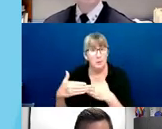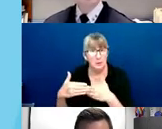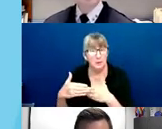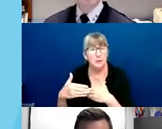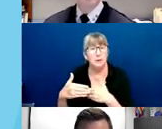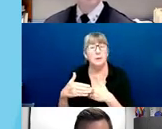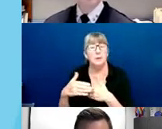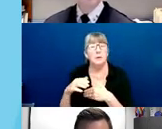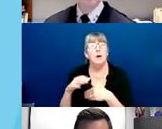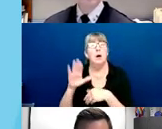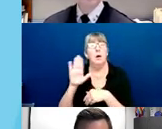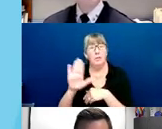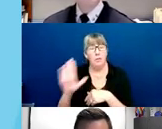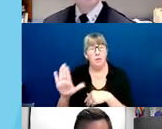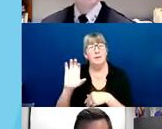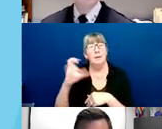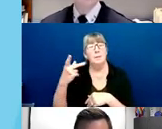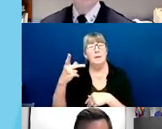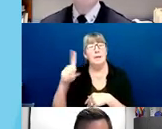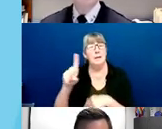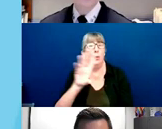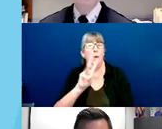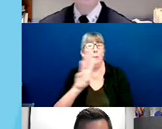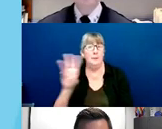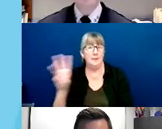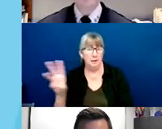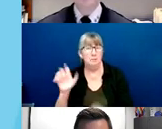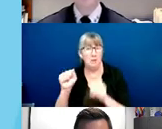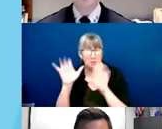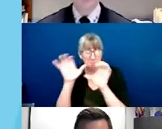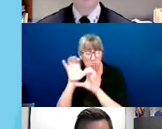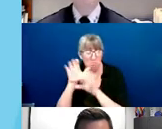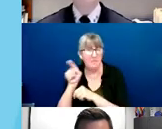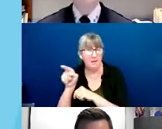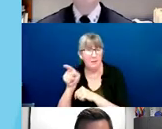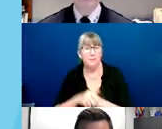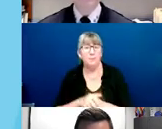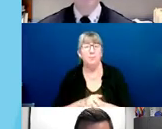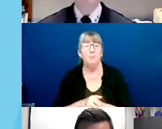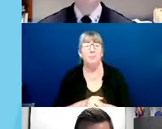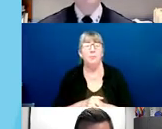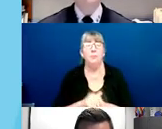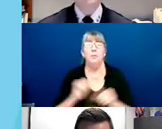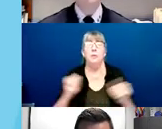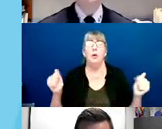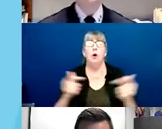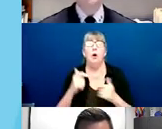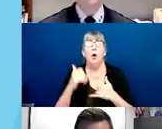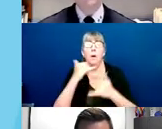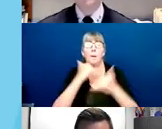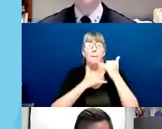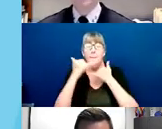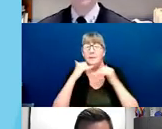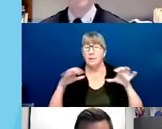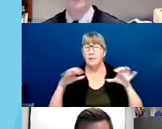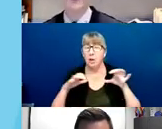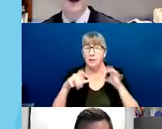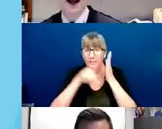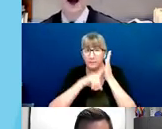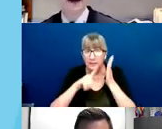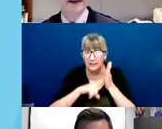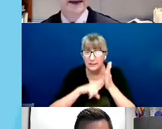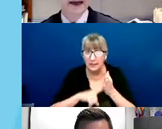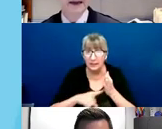CPD website. And lastly, all completed misconduct investigative files